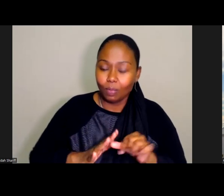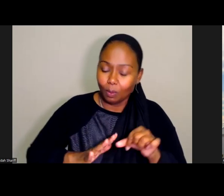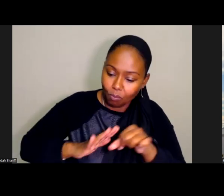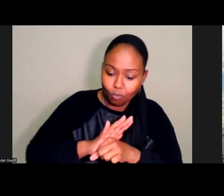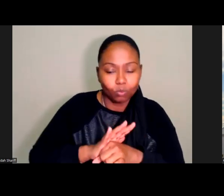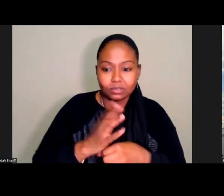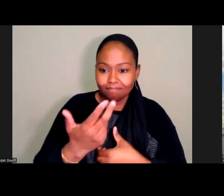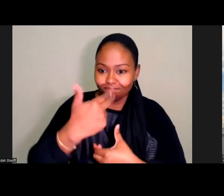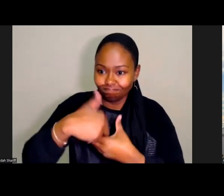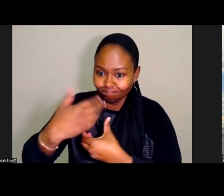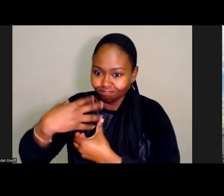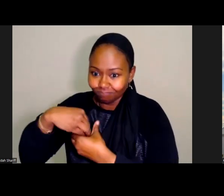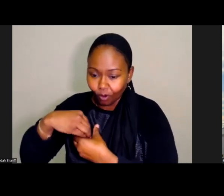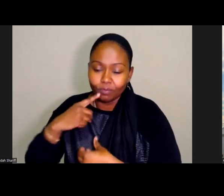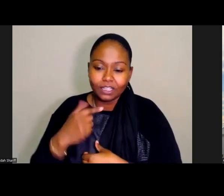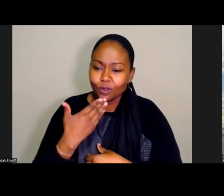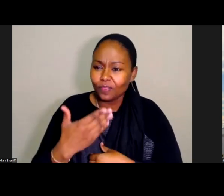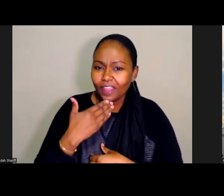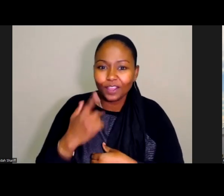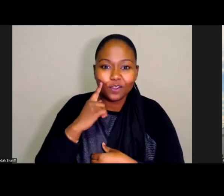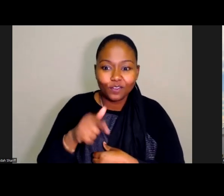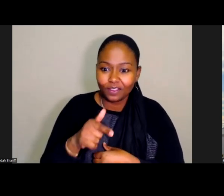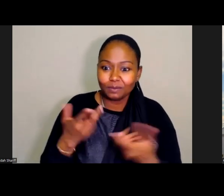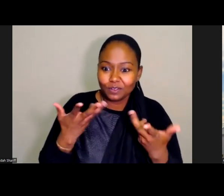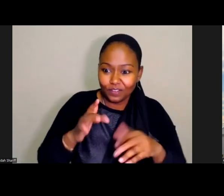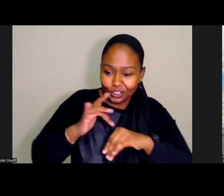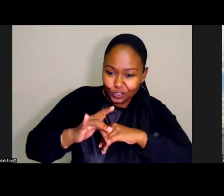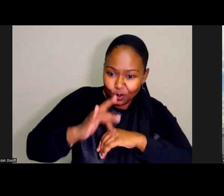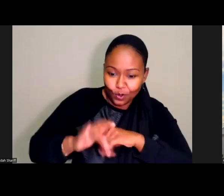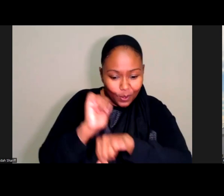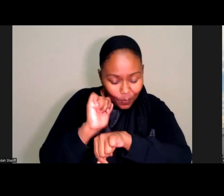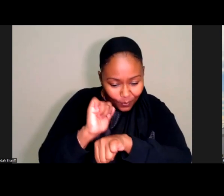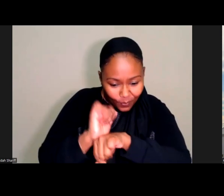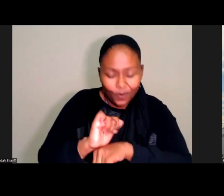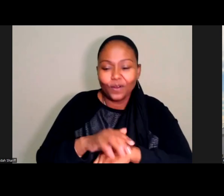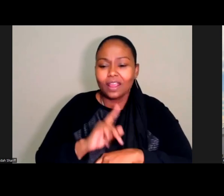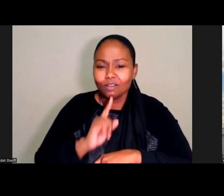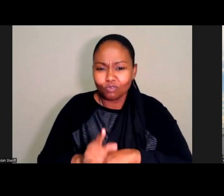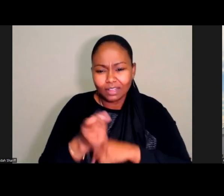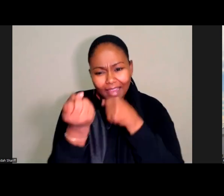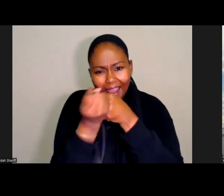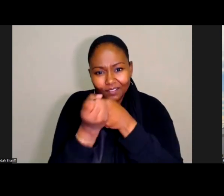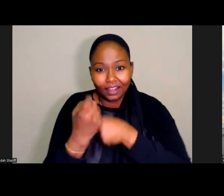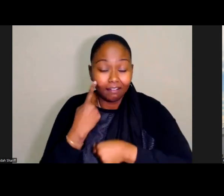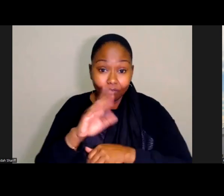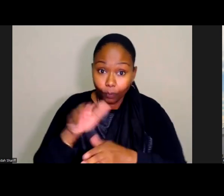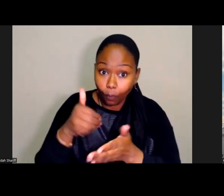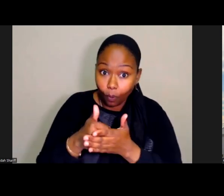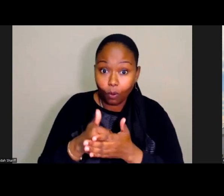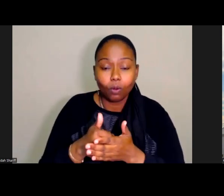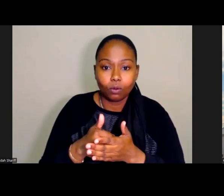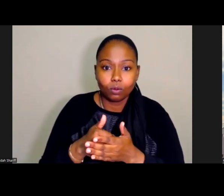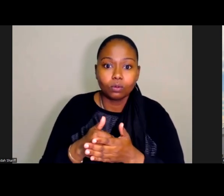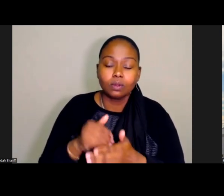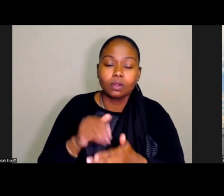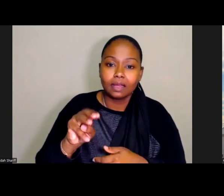out. And so thank you to them for getting in early, staying in there, working through it, and really advocating for all commissions